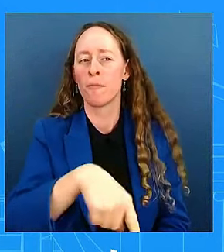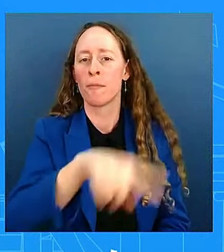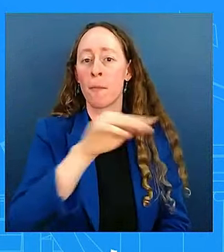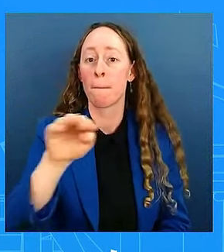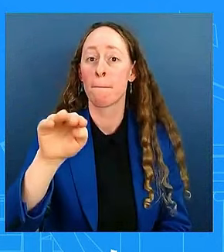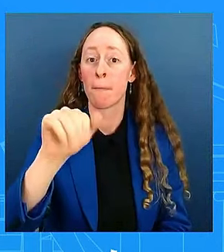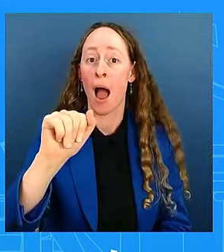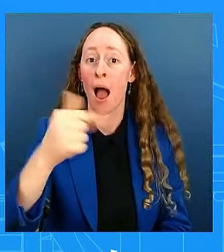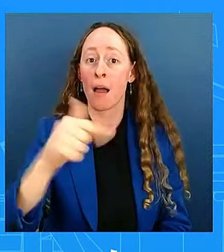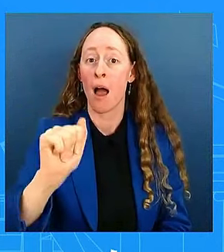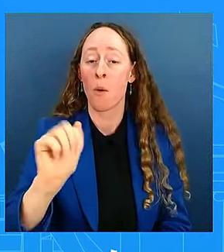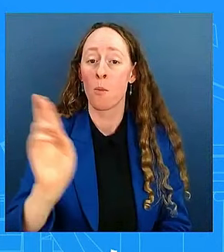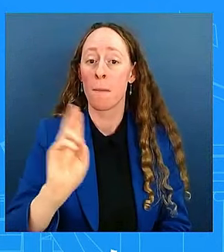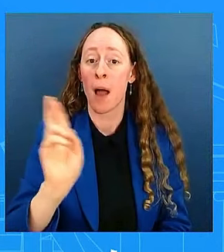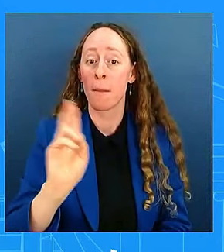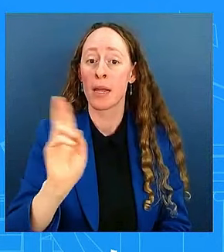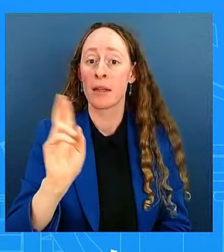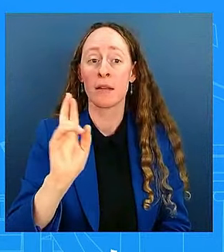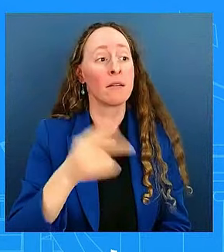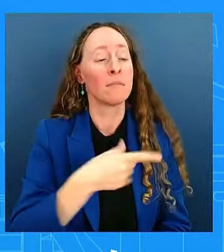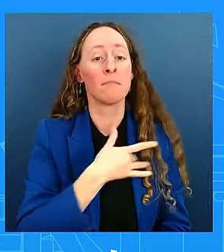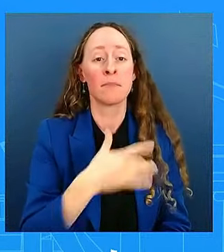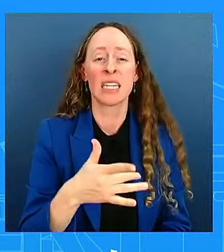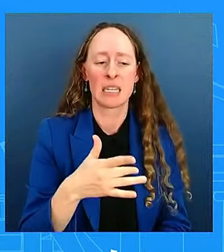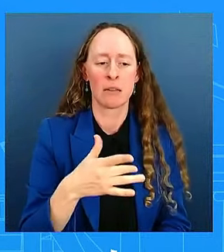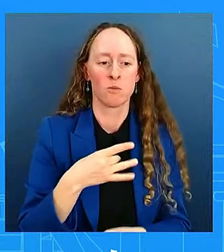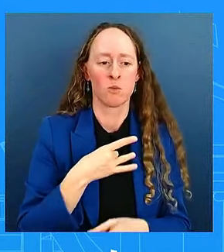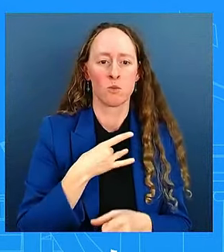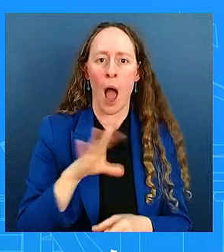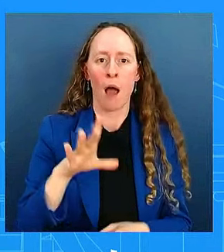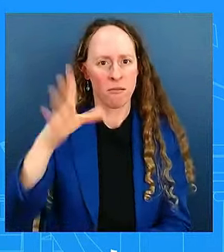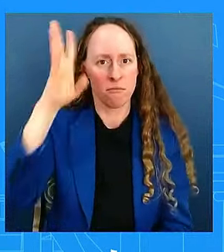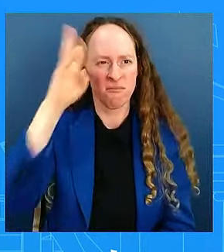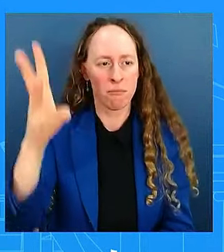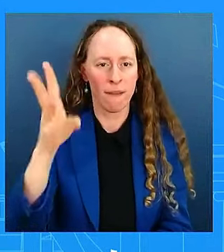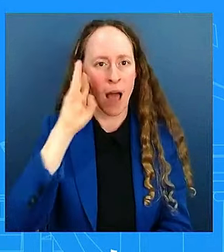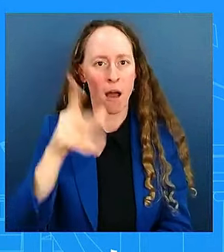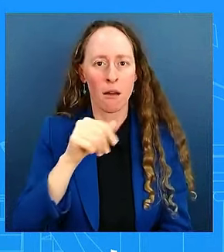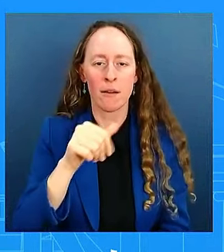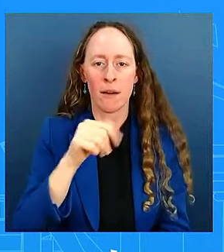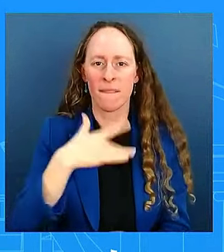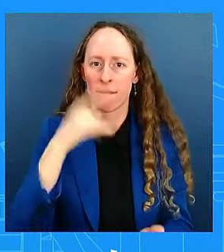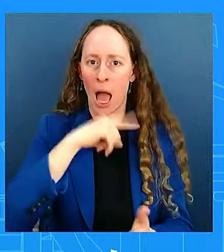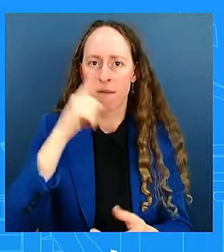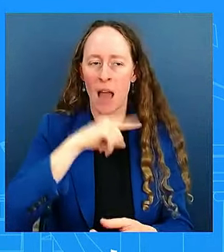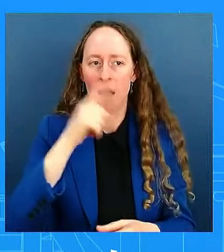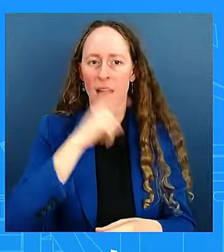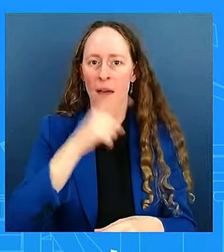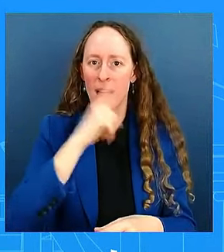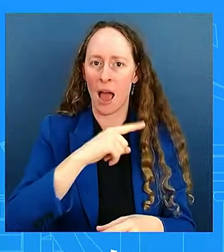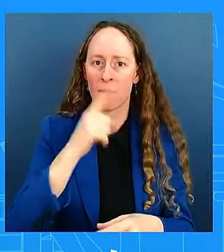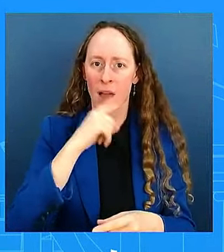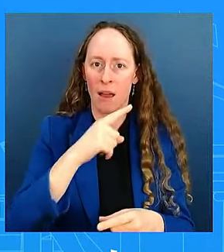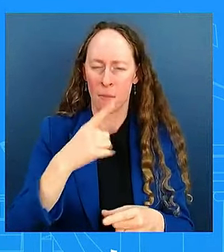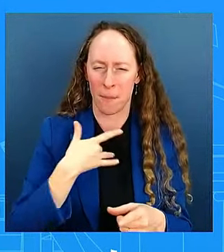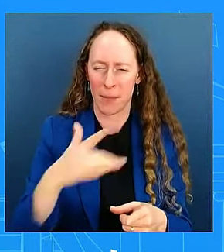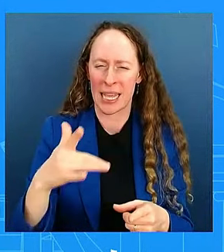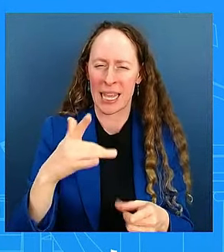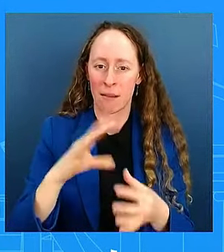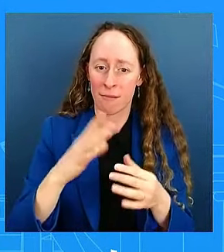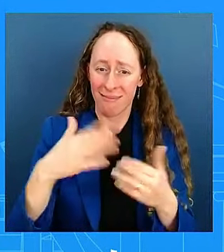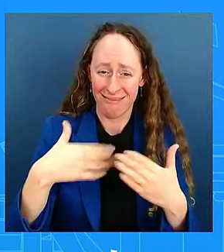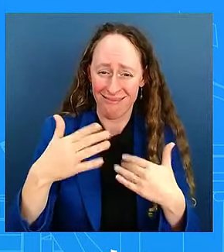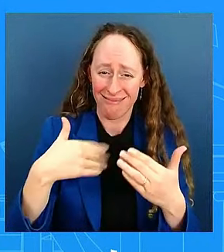Anything. The job numbers are what the job numbers are. They're real. They're sincere.